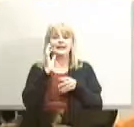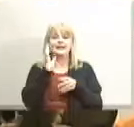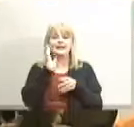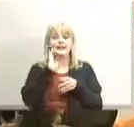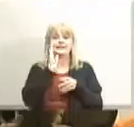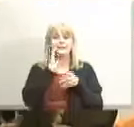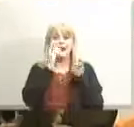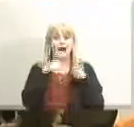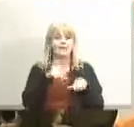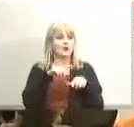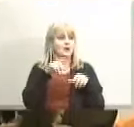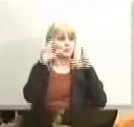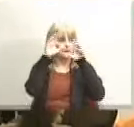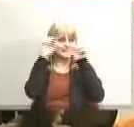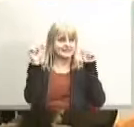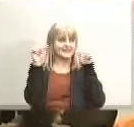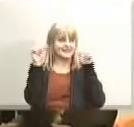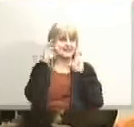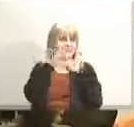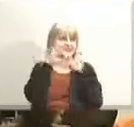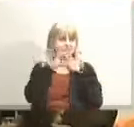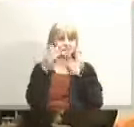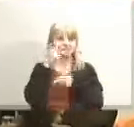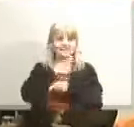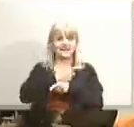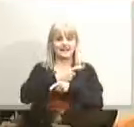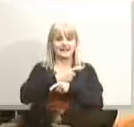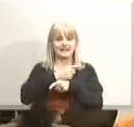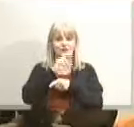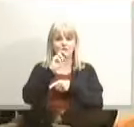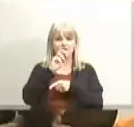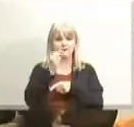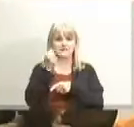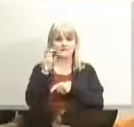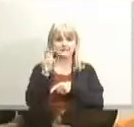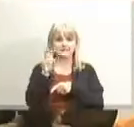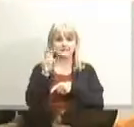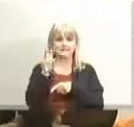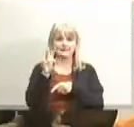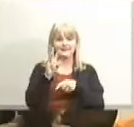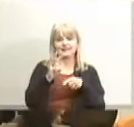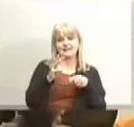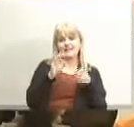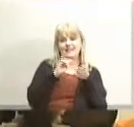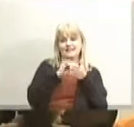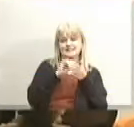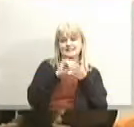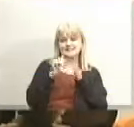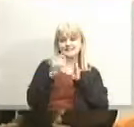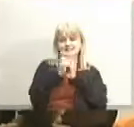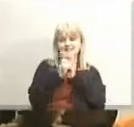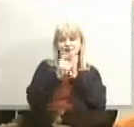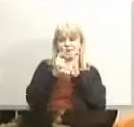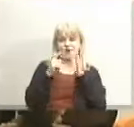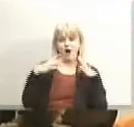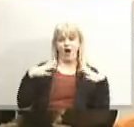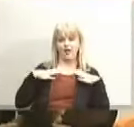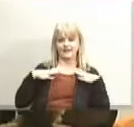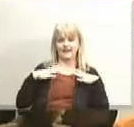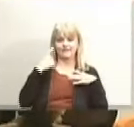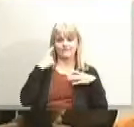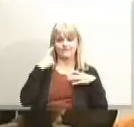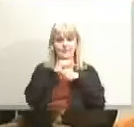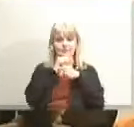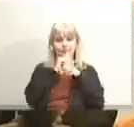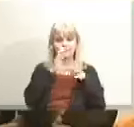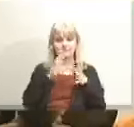day in november 2016 and the presidential election day is a legal holiday for employees so that's the reason